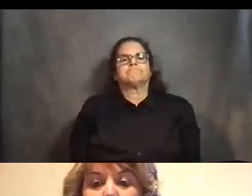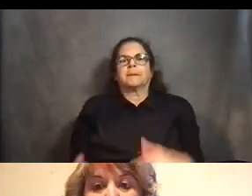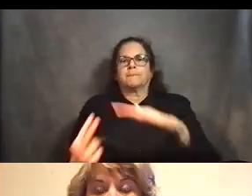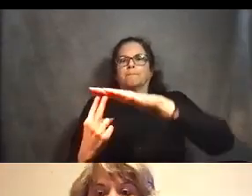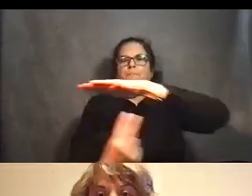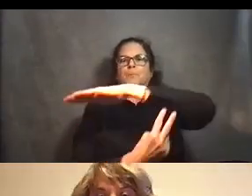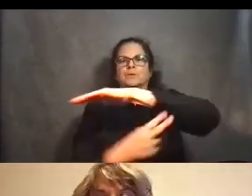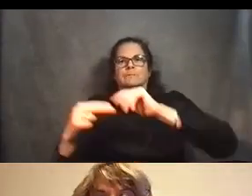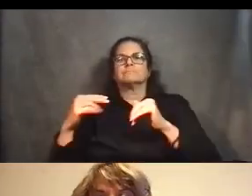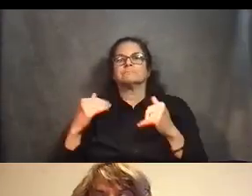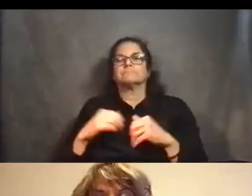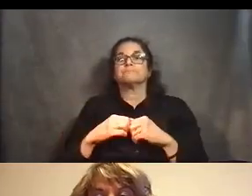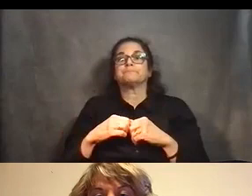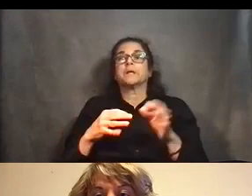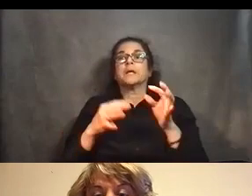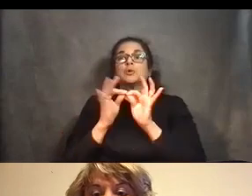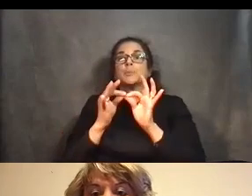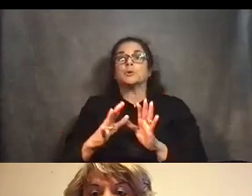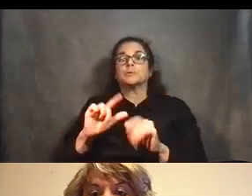If you would play the video here.